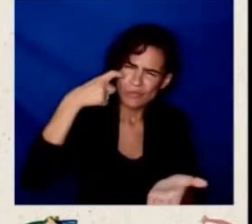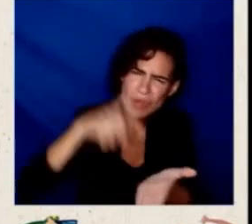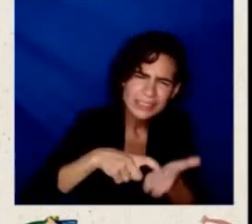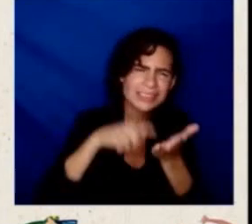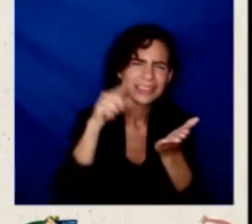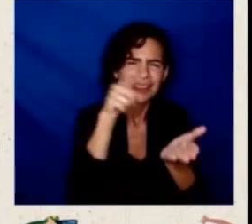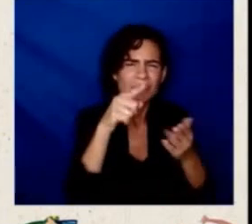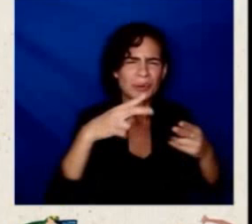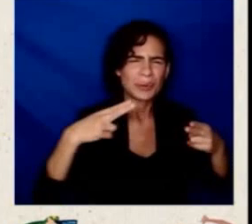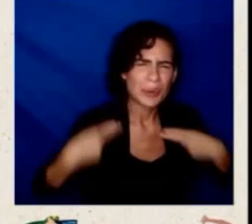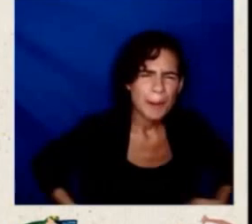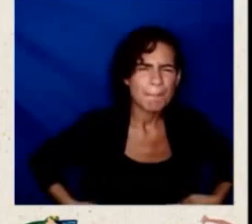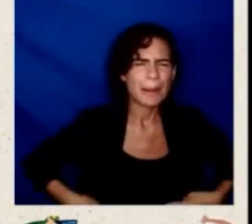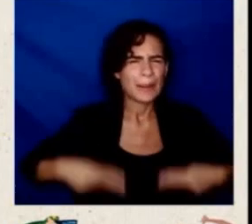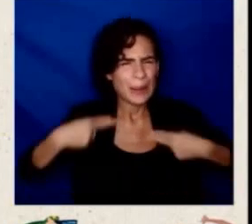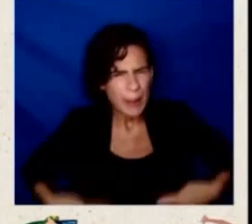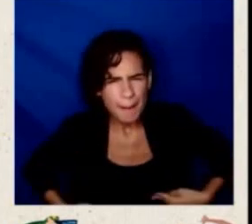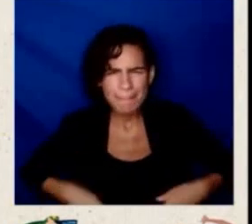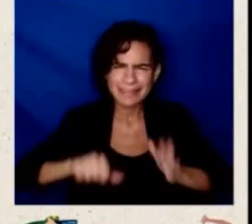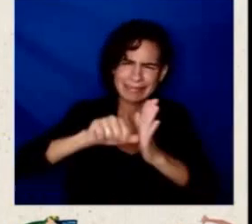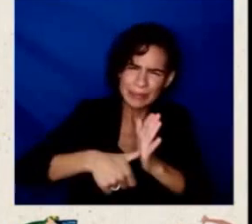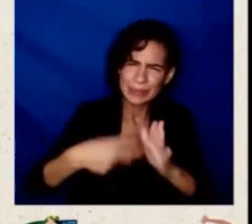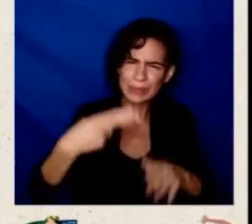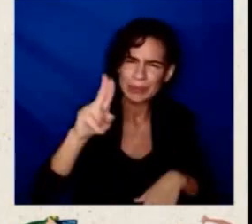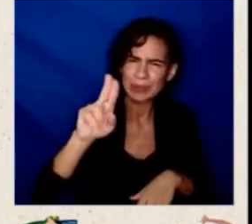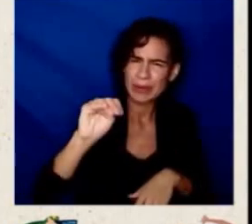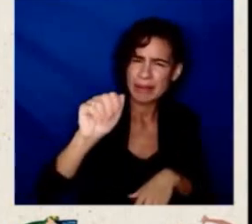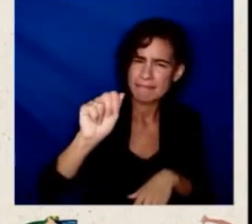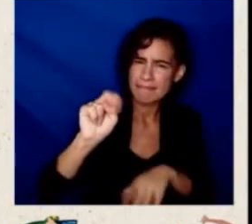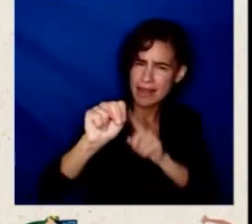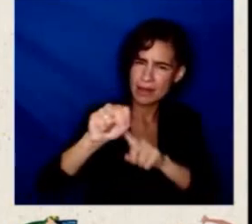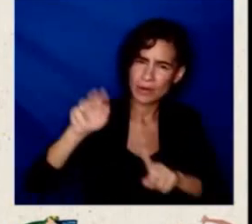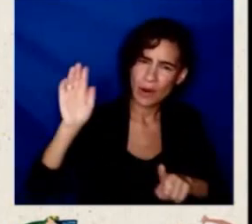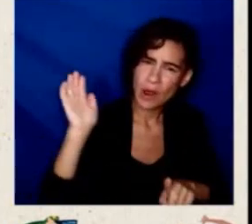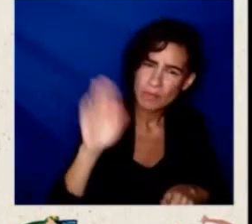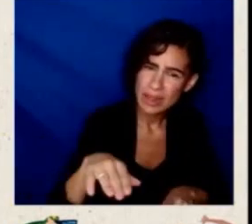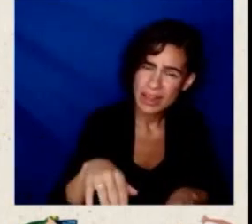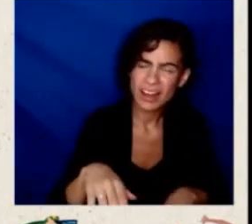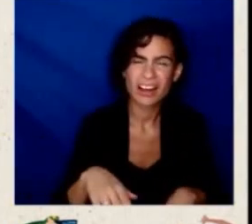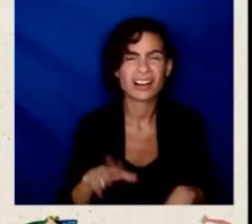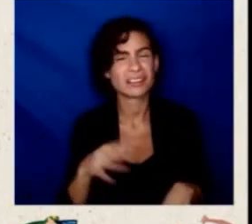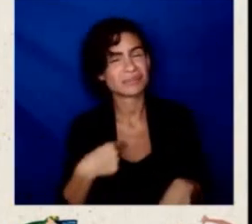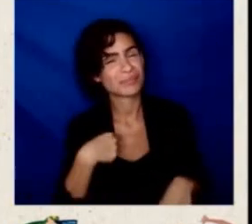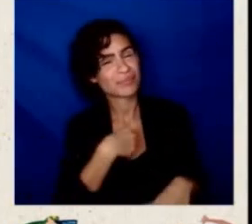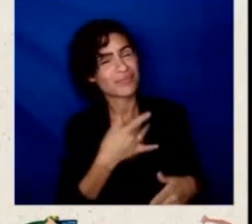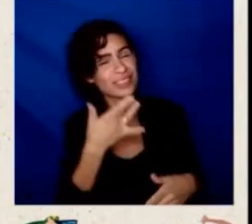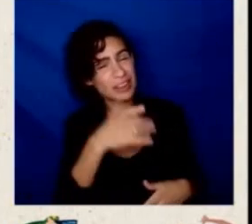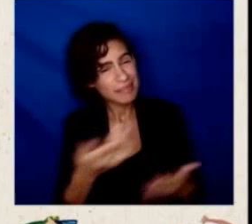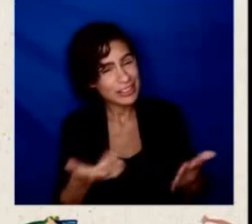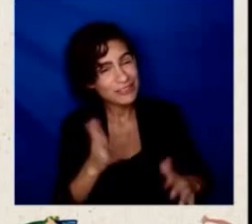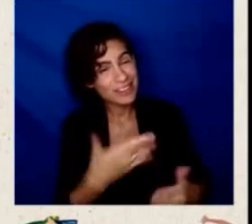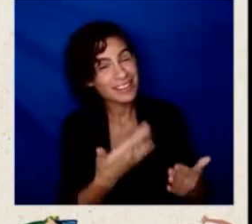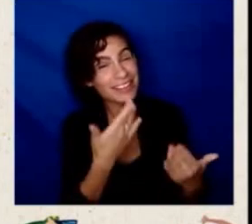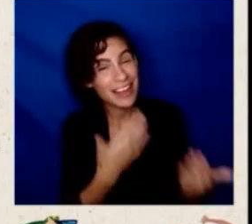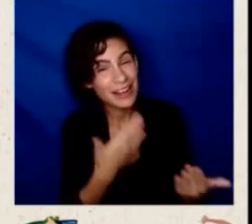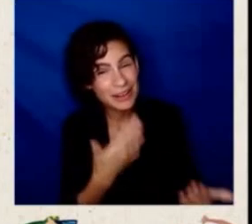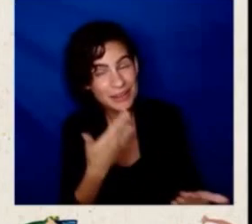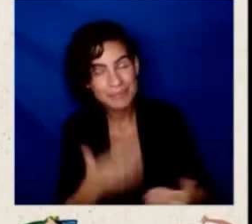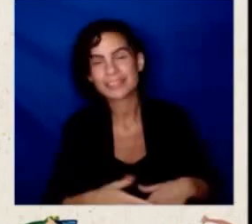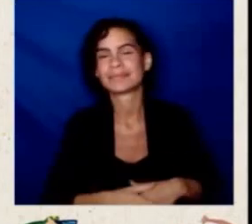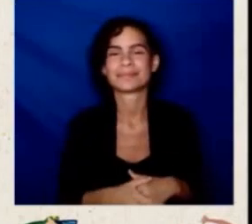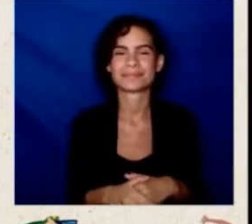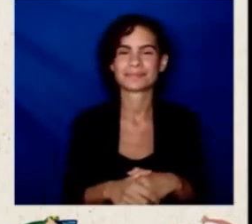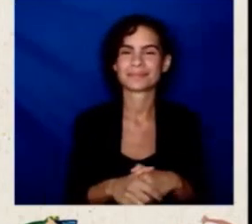in this role. As we wrap up, I want to do one last thing, which is to just go around the room one final time as we kick off Hispanic